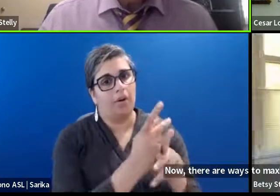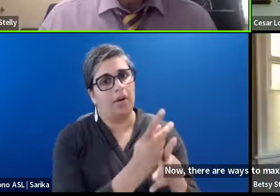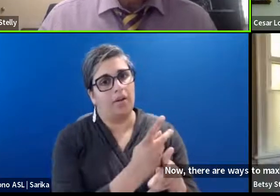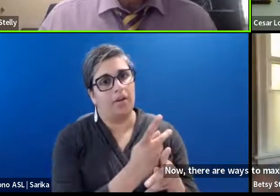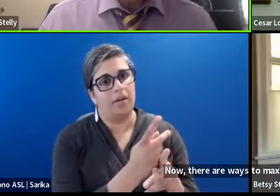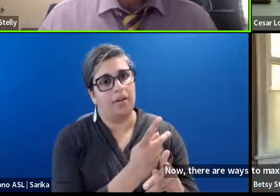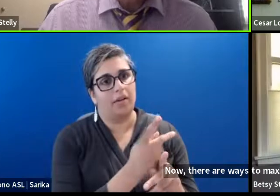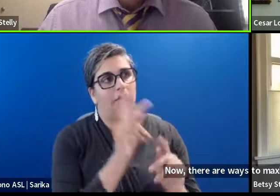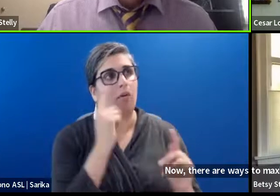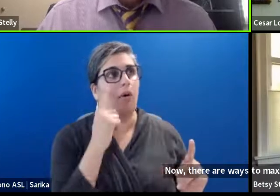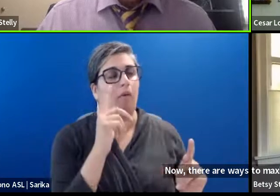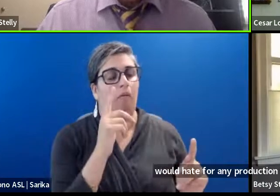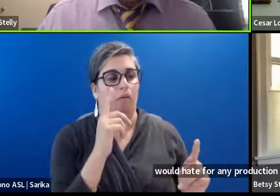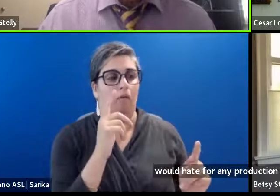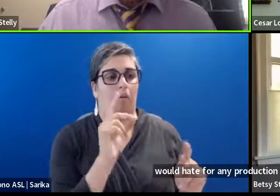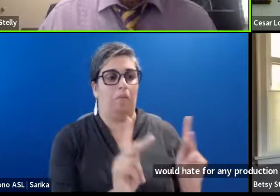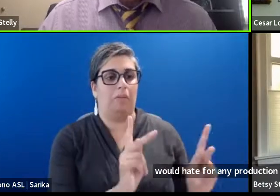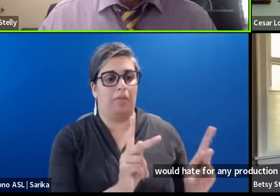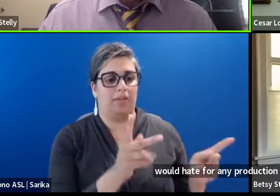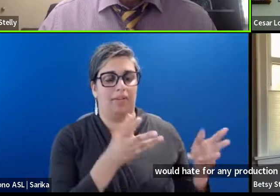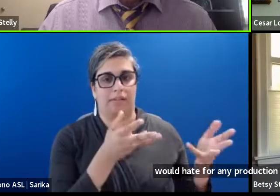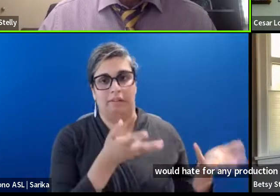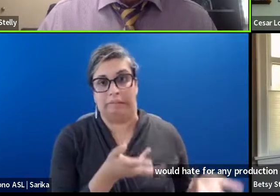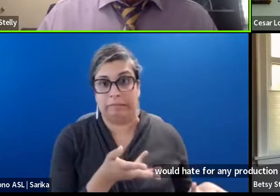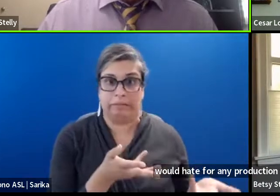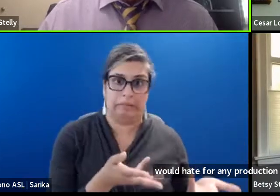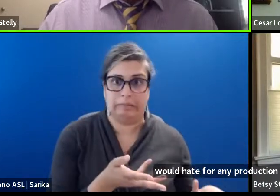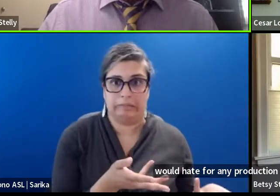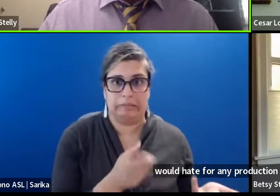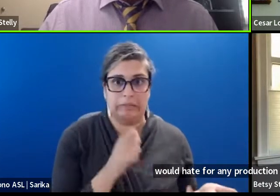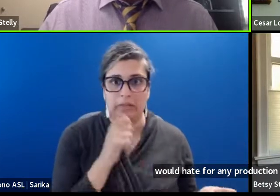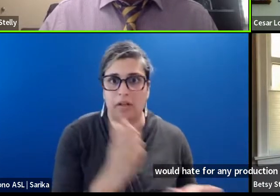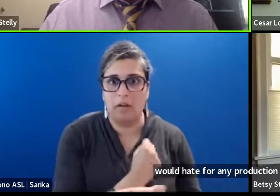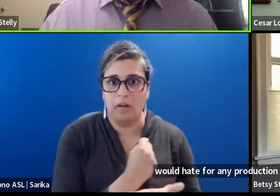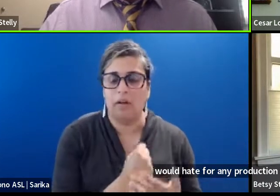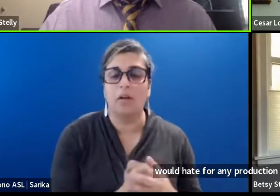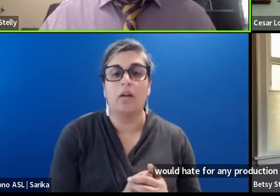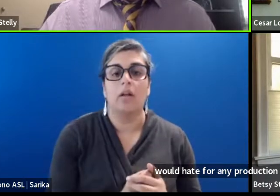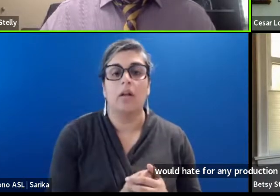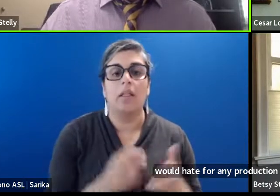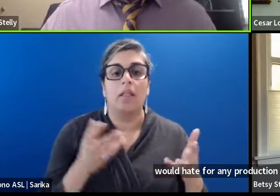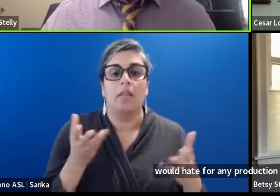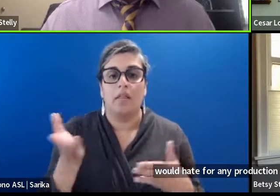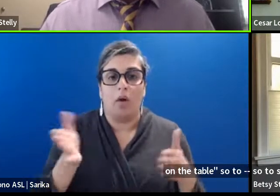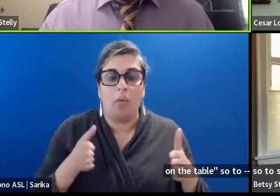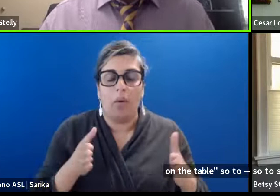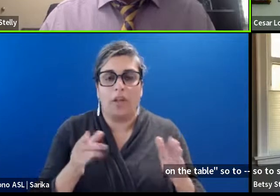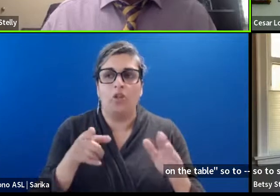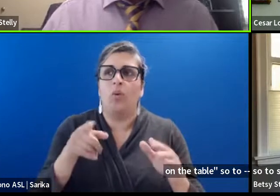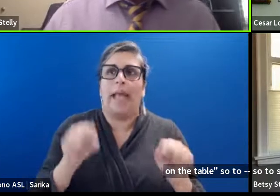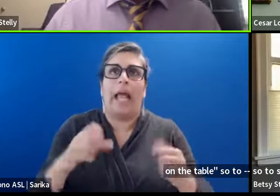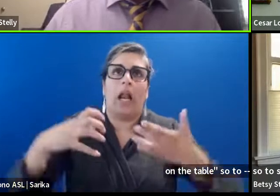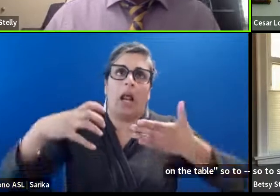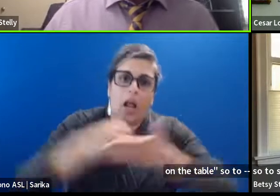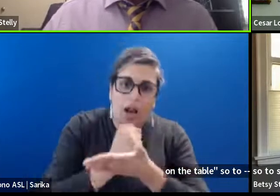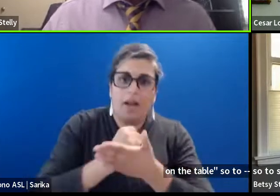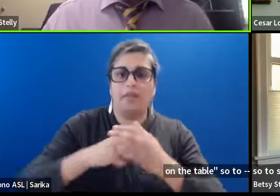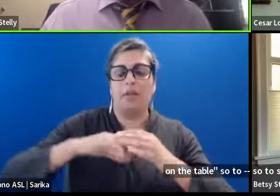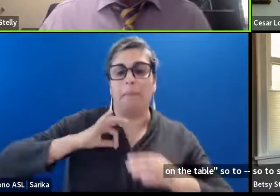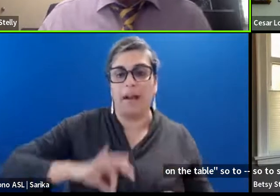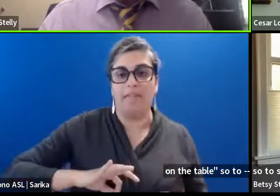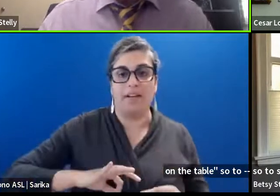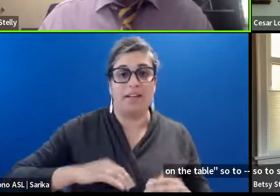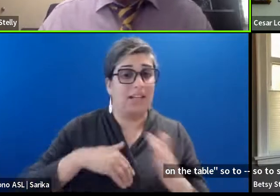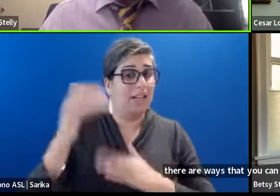Money on the table. to speak. Um. Because. You know. There are ways. That you can maximize. That benefit. Even